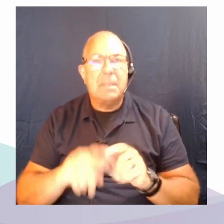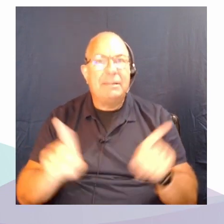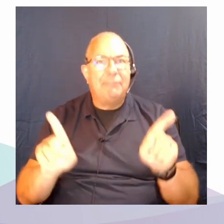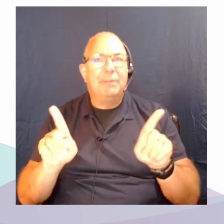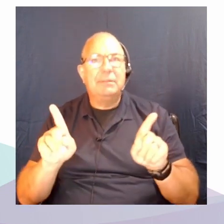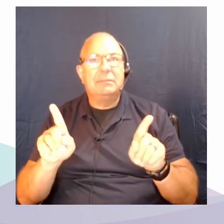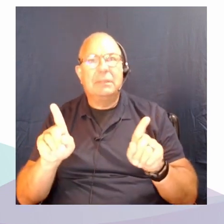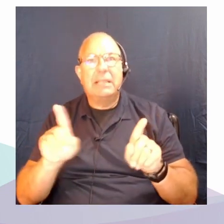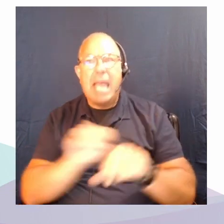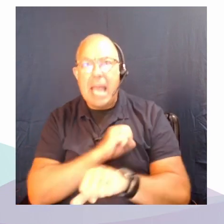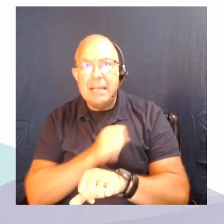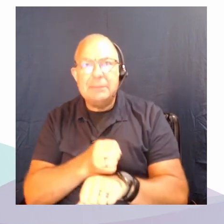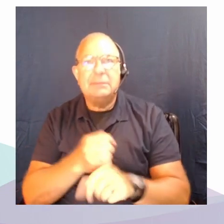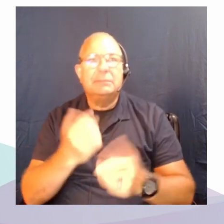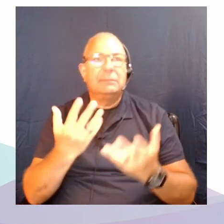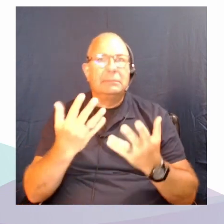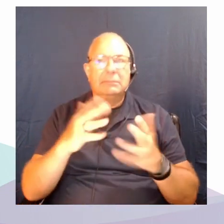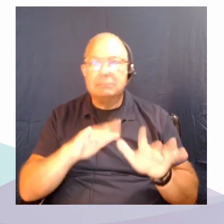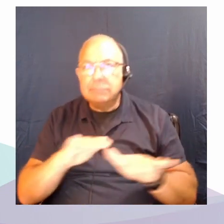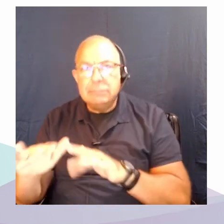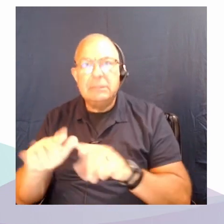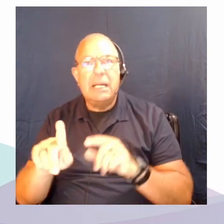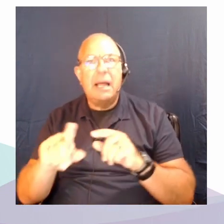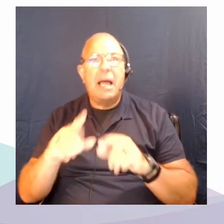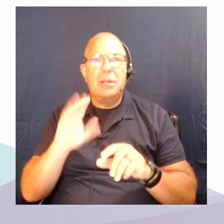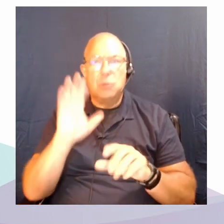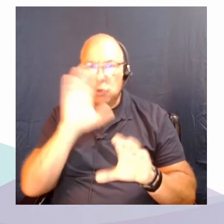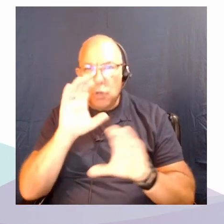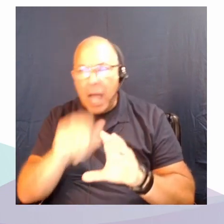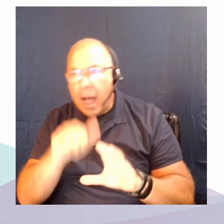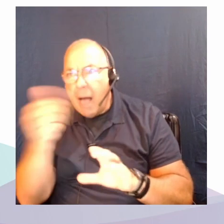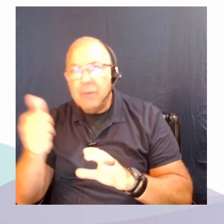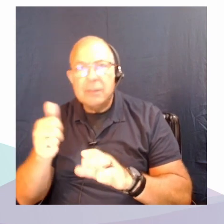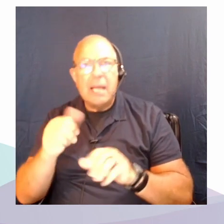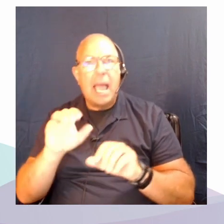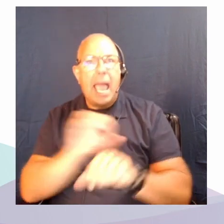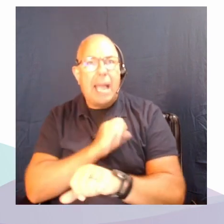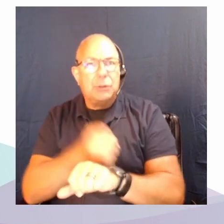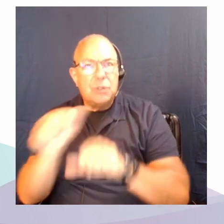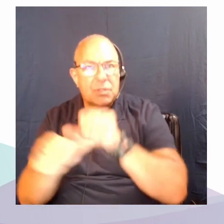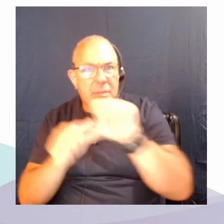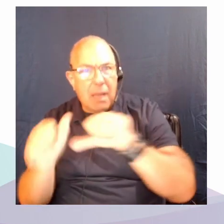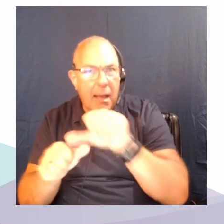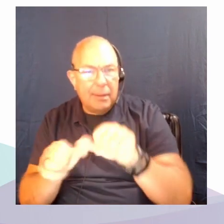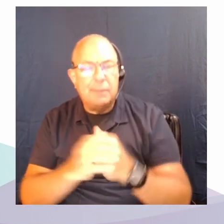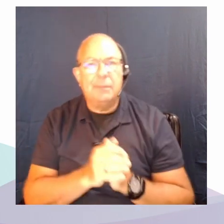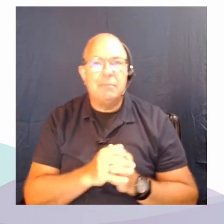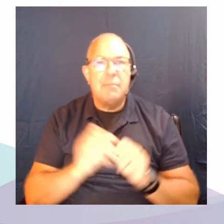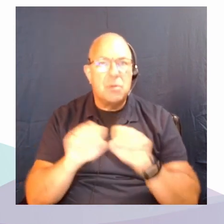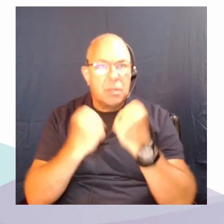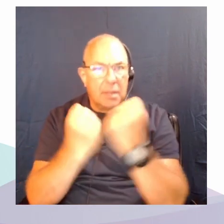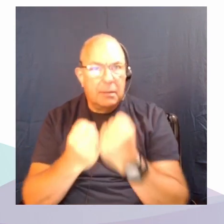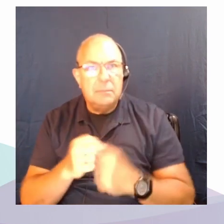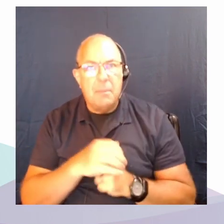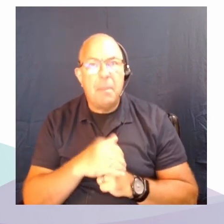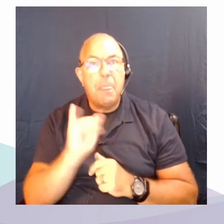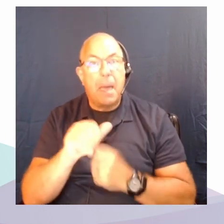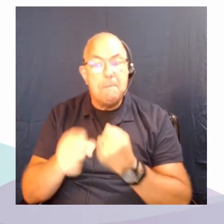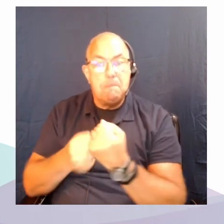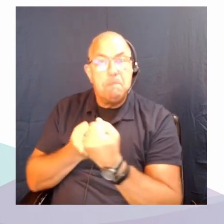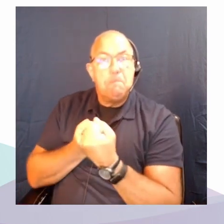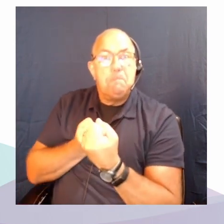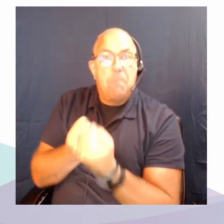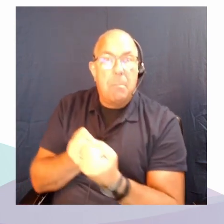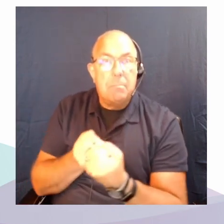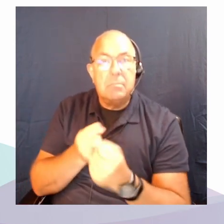and a different kind of energy subjects society, which is driven by different imperatives and